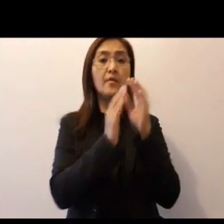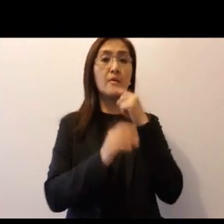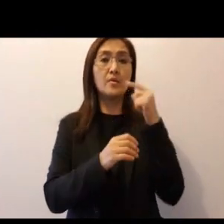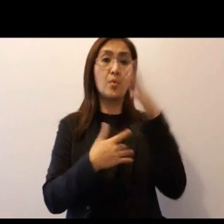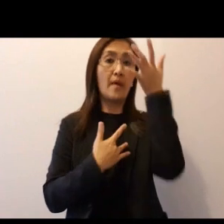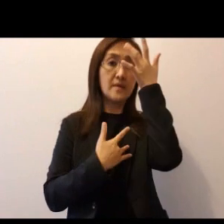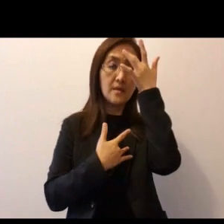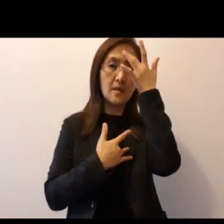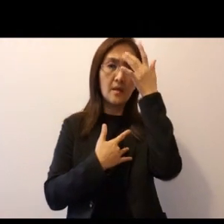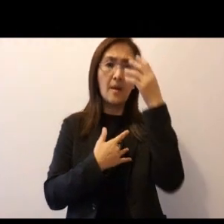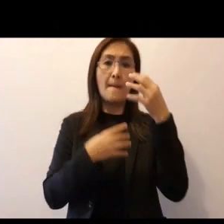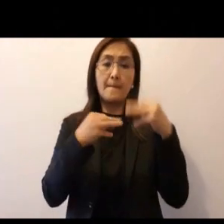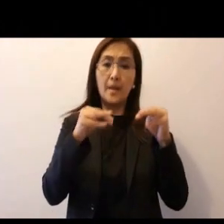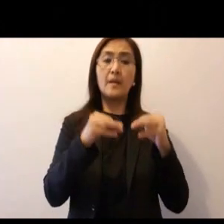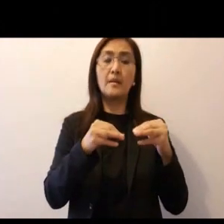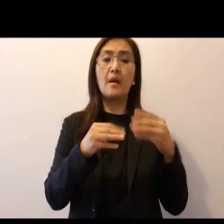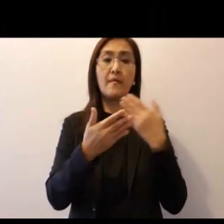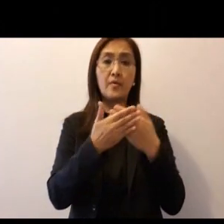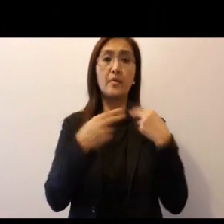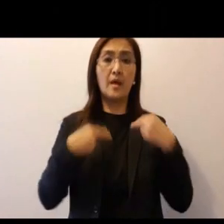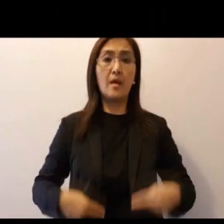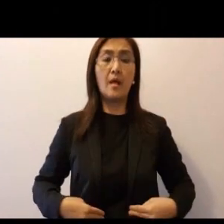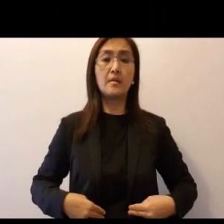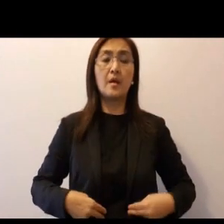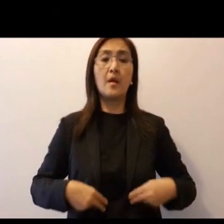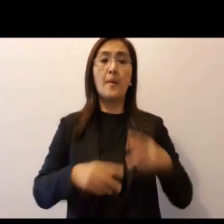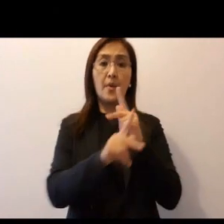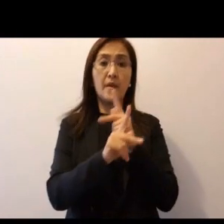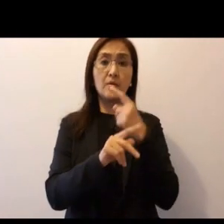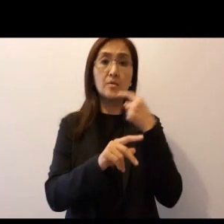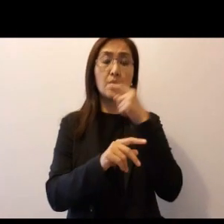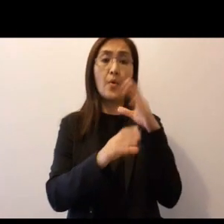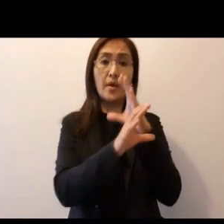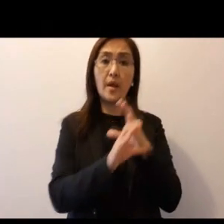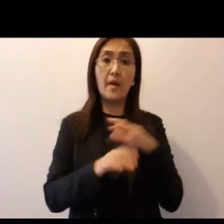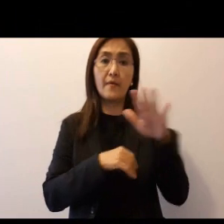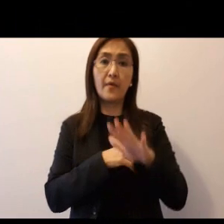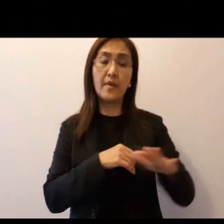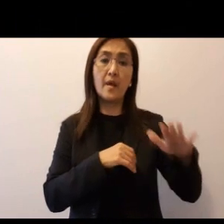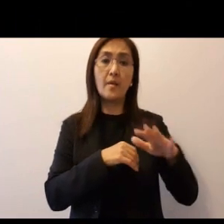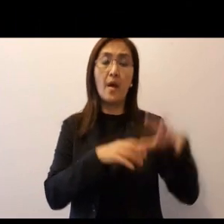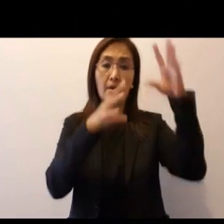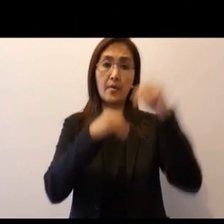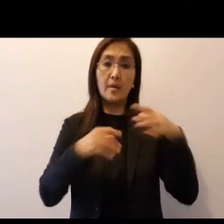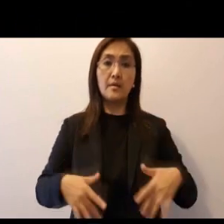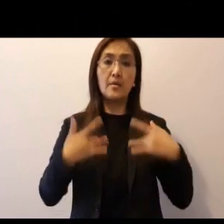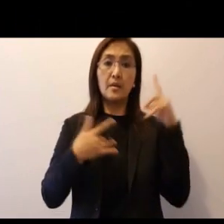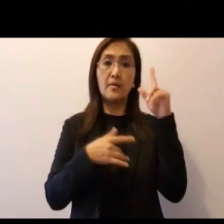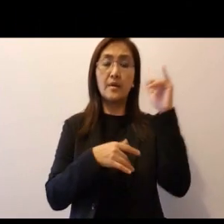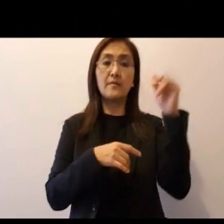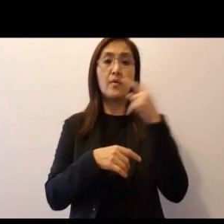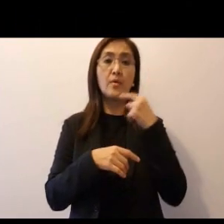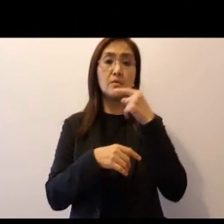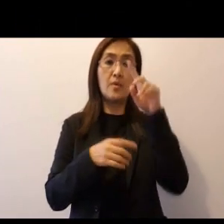afflicted. May they be restored to health. Protect those who care for them. Grant eternal rest